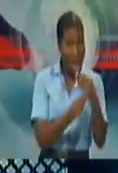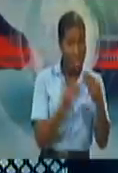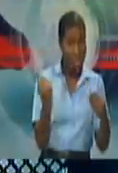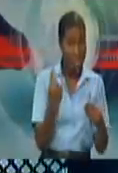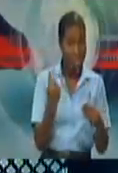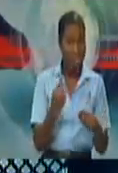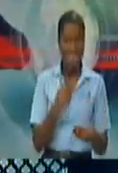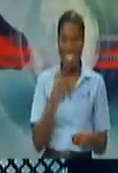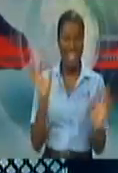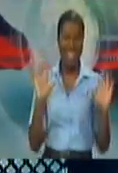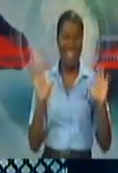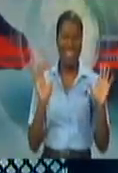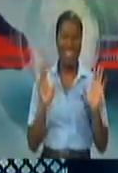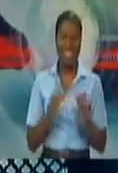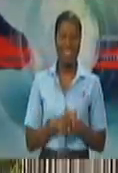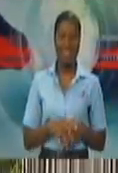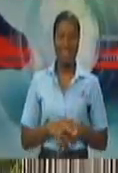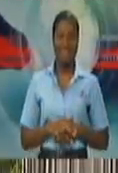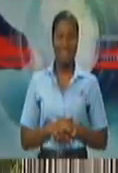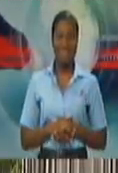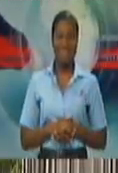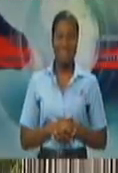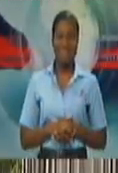think we're OK, Minister Fox. OK, thank you.